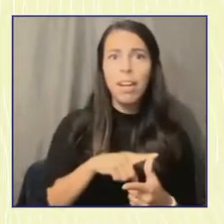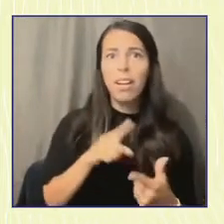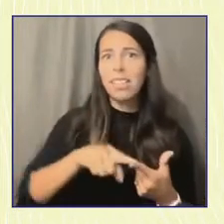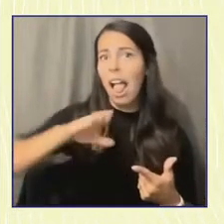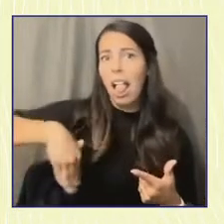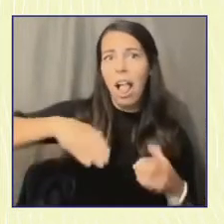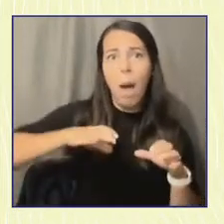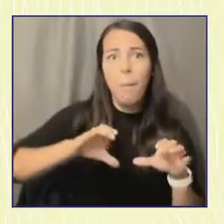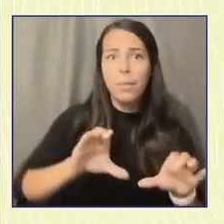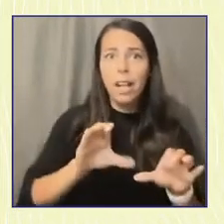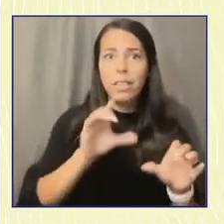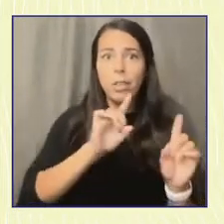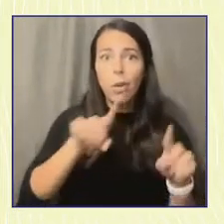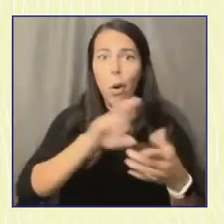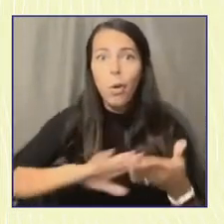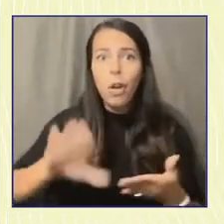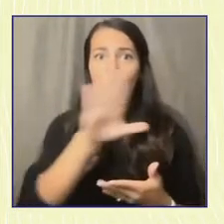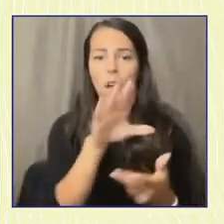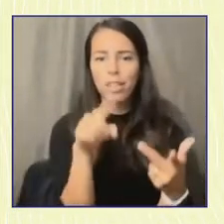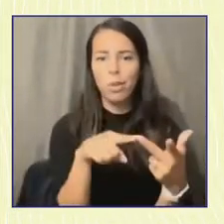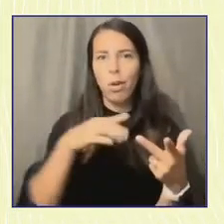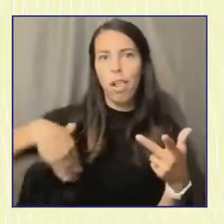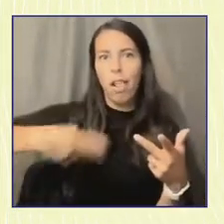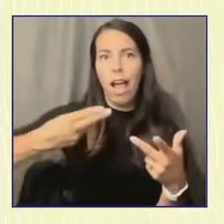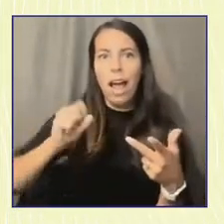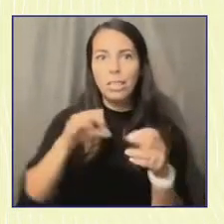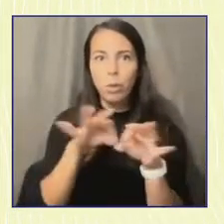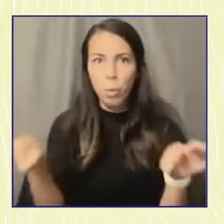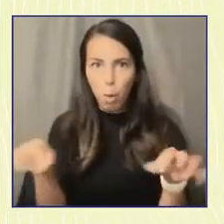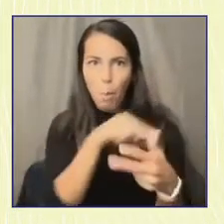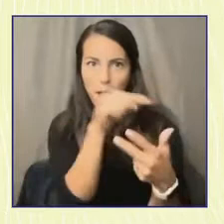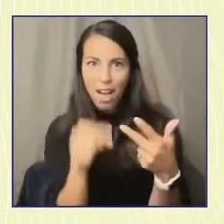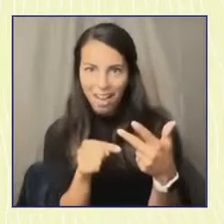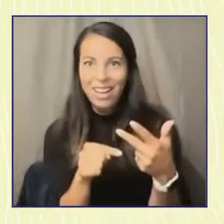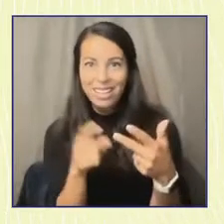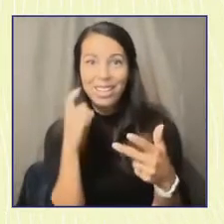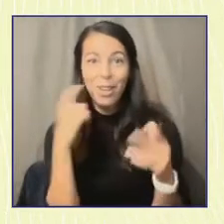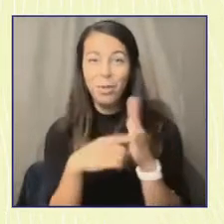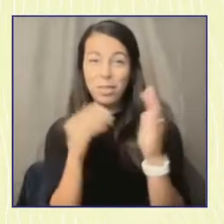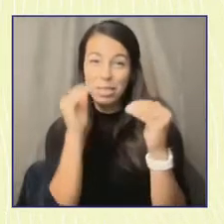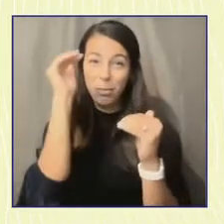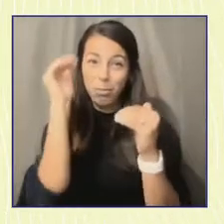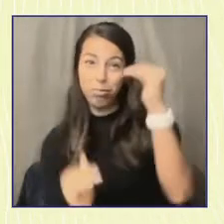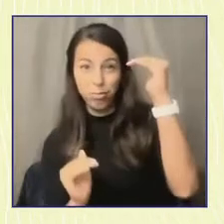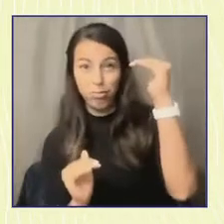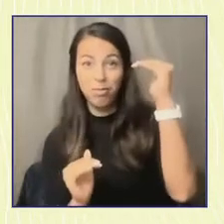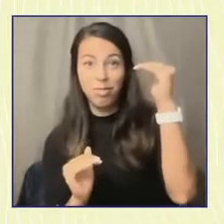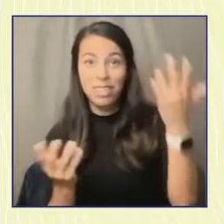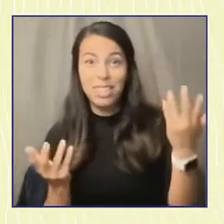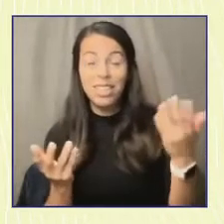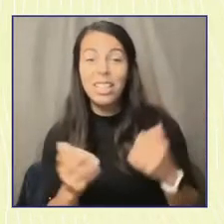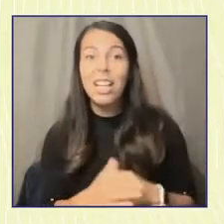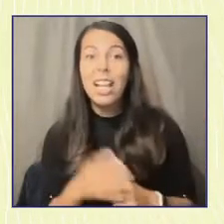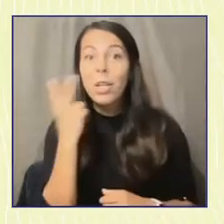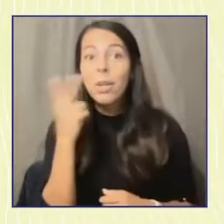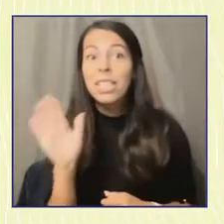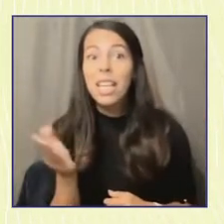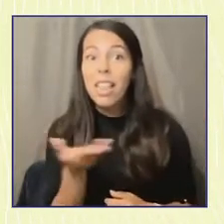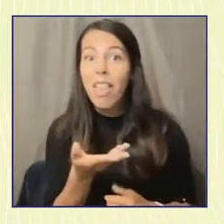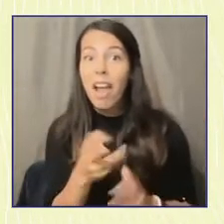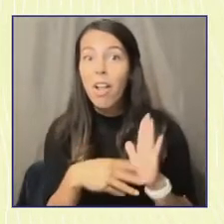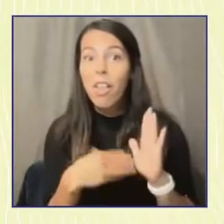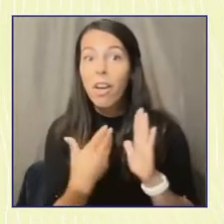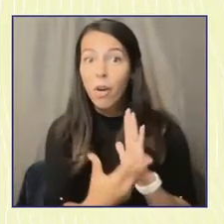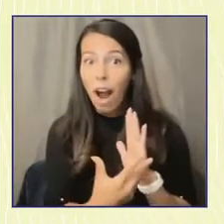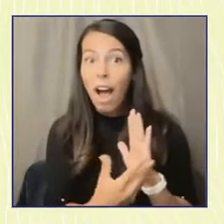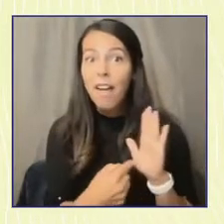or finish high school. These differences are staggering and, as you can see in the graph, continued